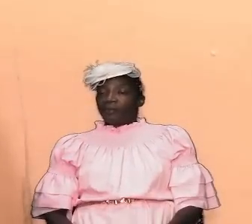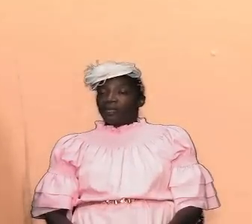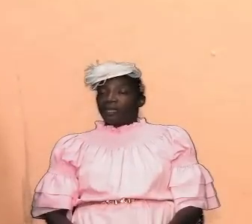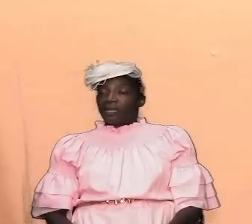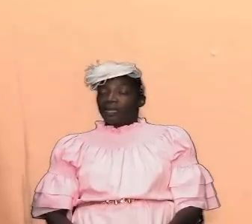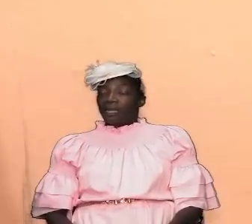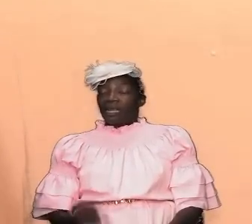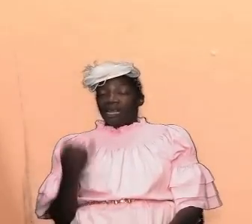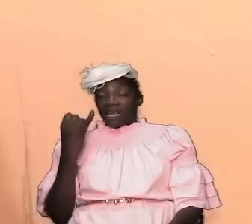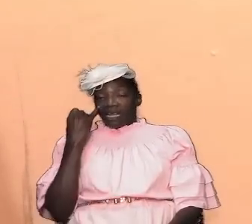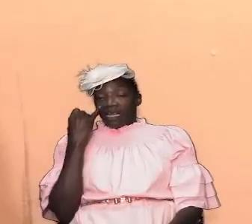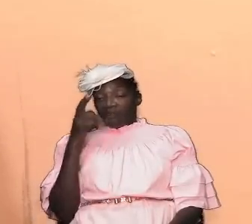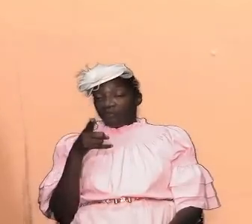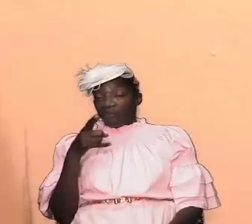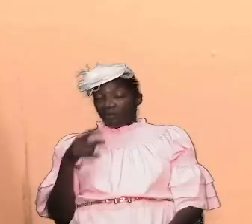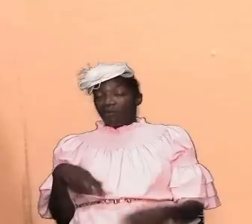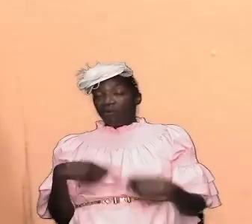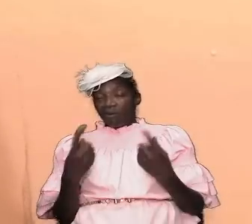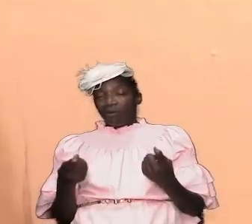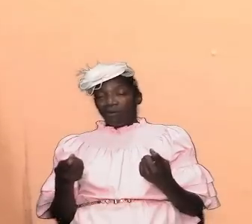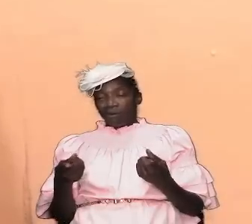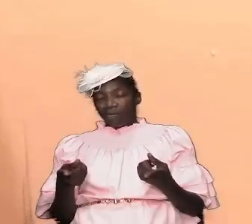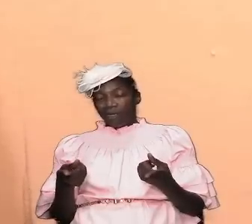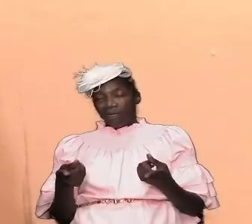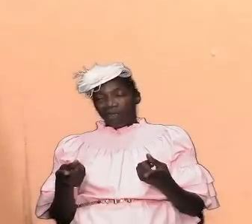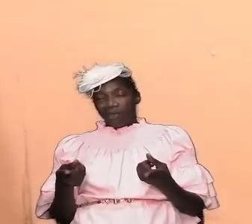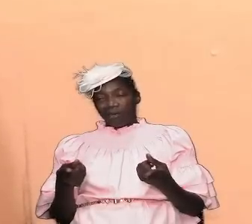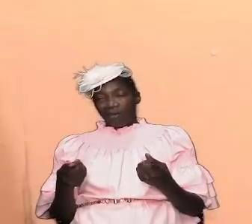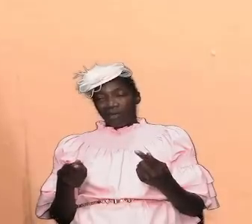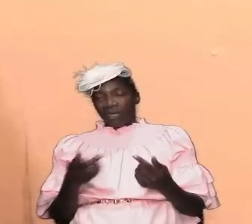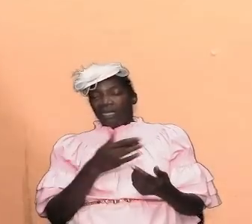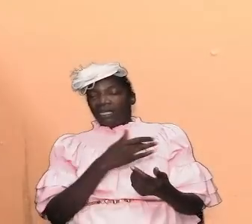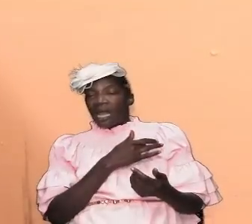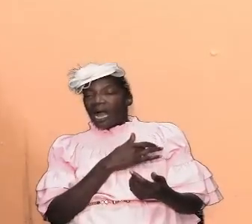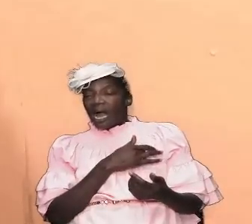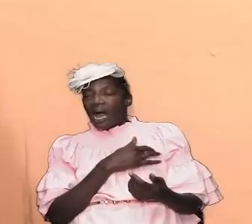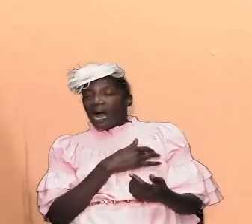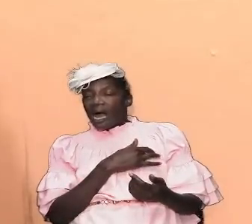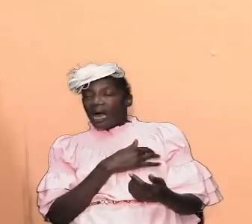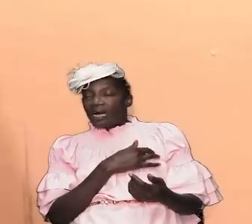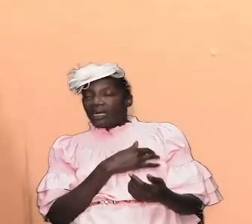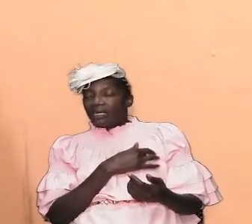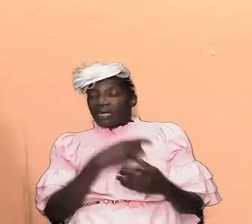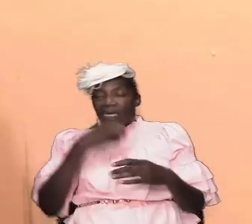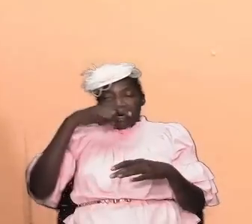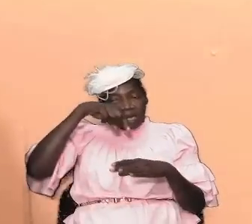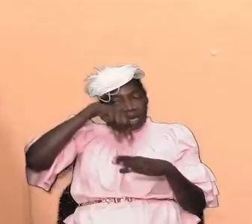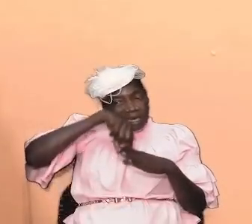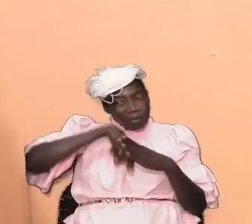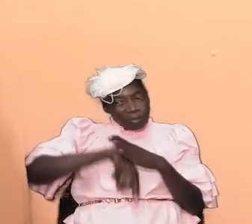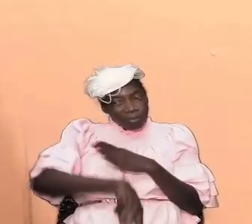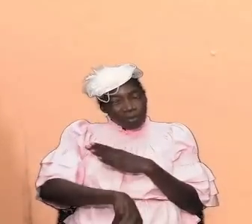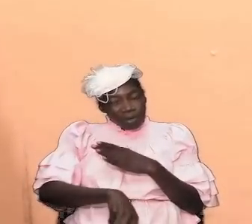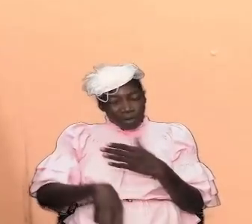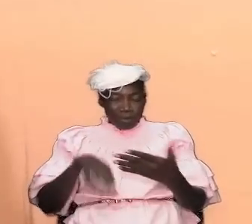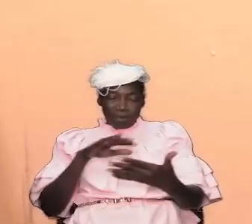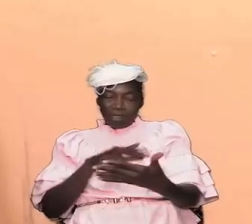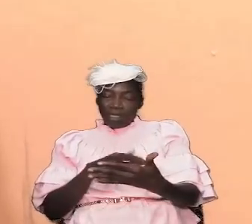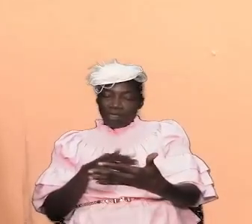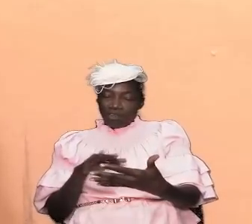if we are going to get into the heart and drill down in our study